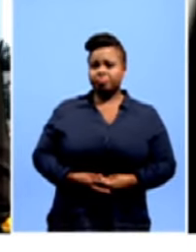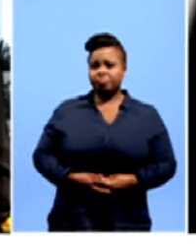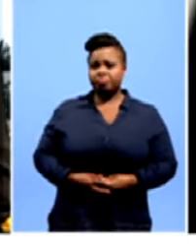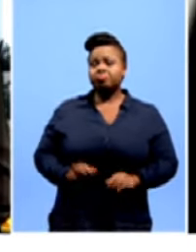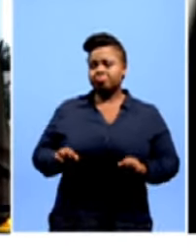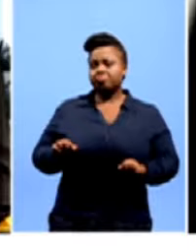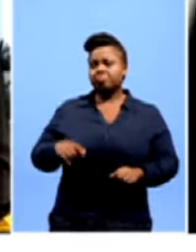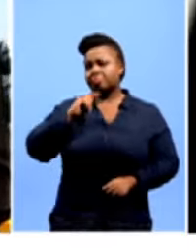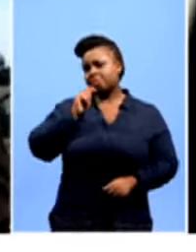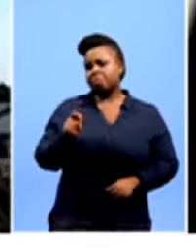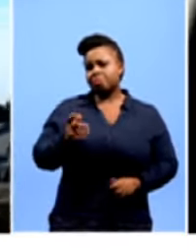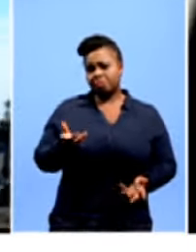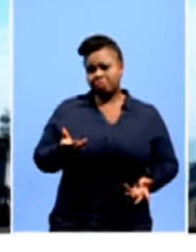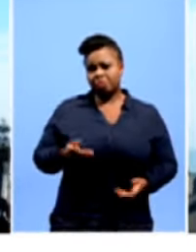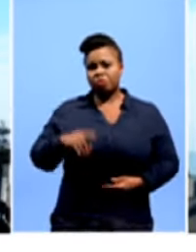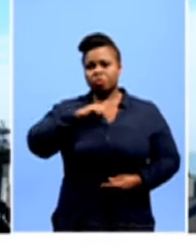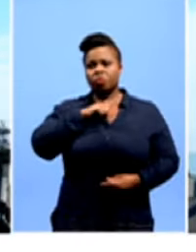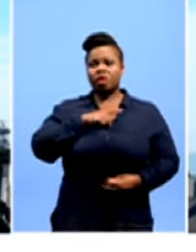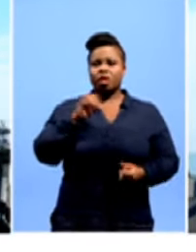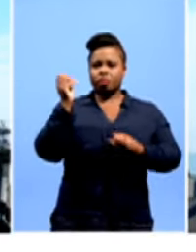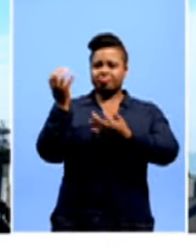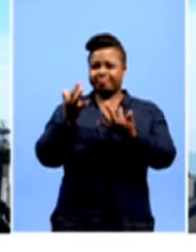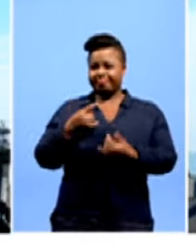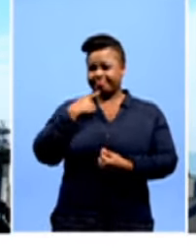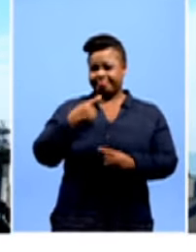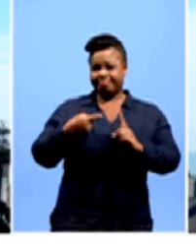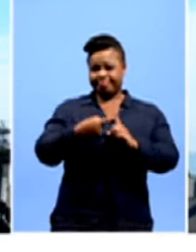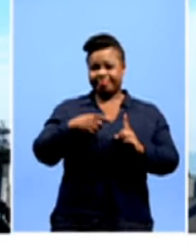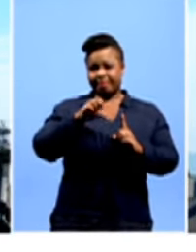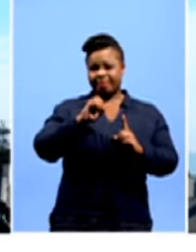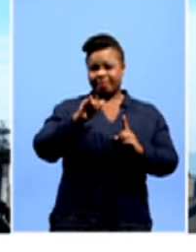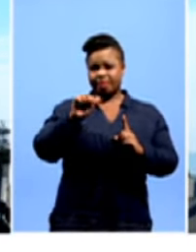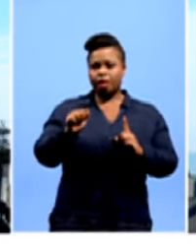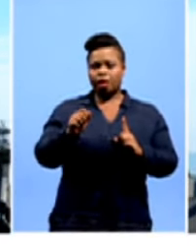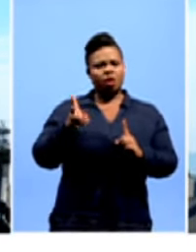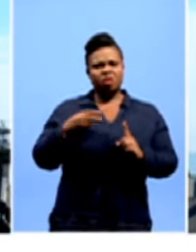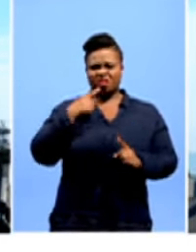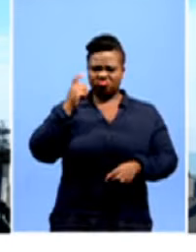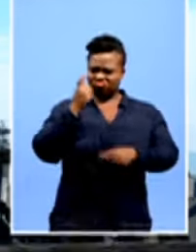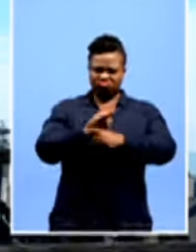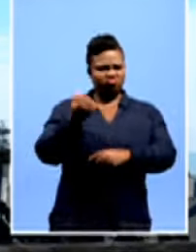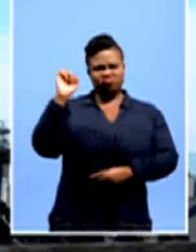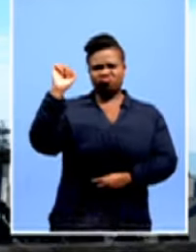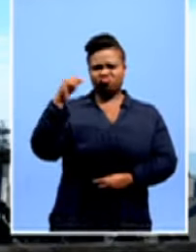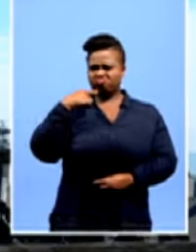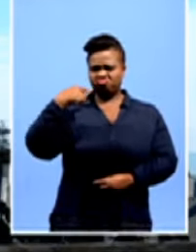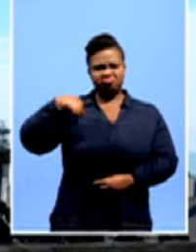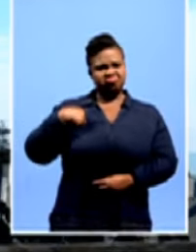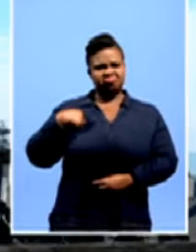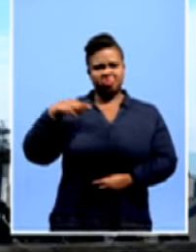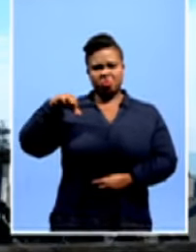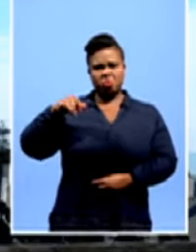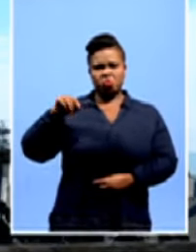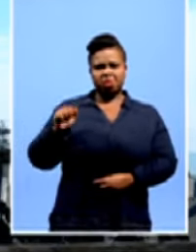Absolutely. know, reading Sia's statement, he's also denying that he's a quota player.